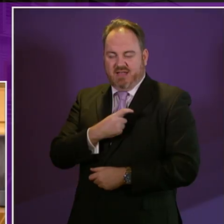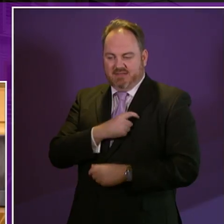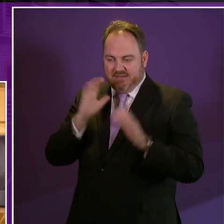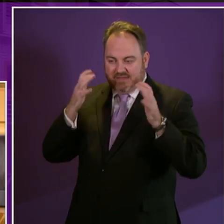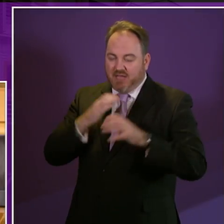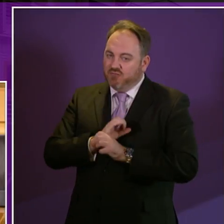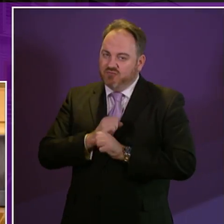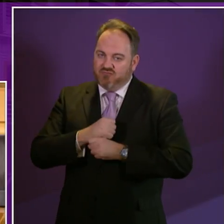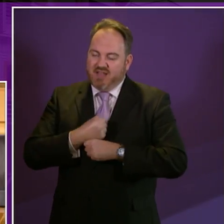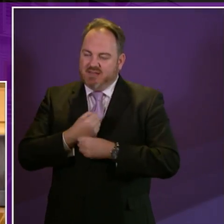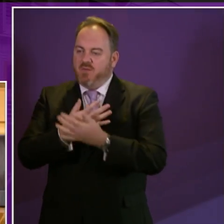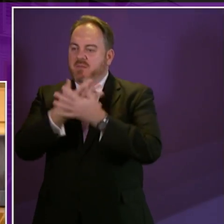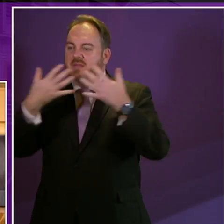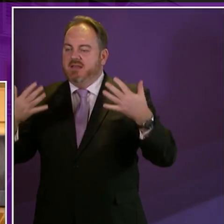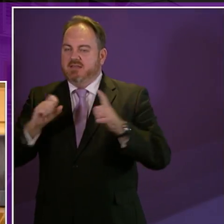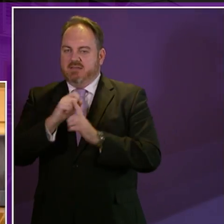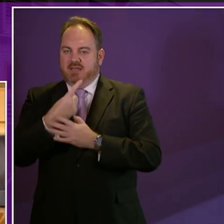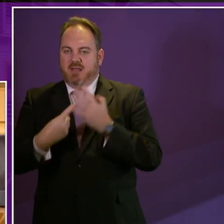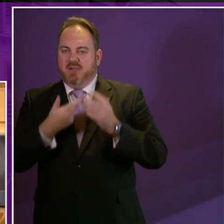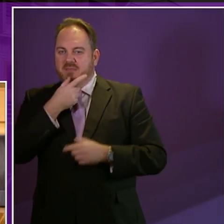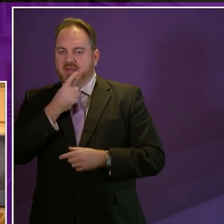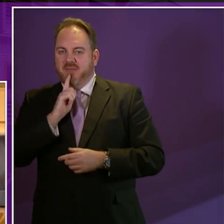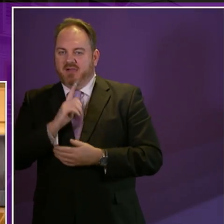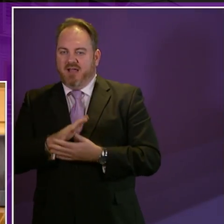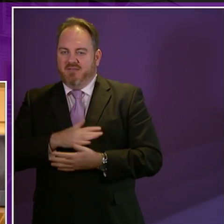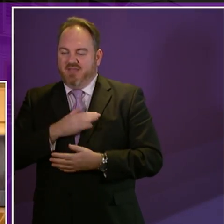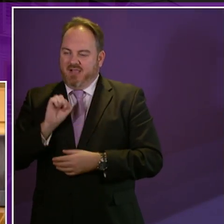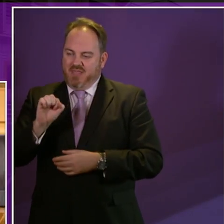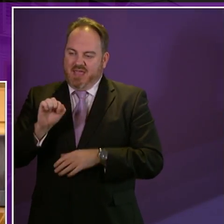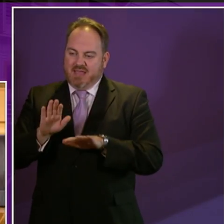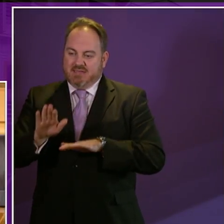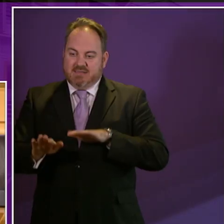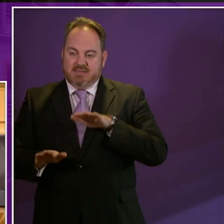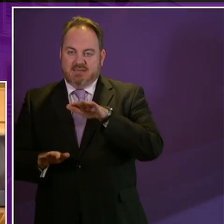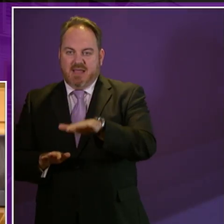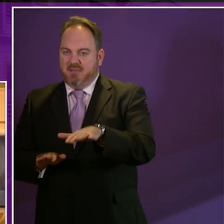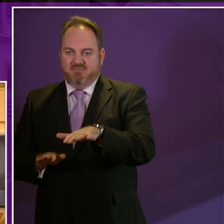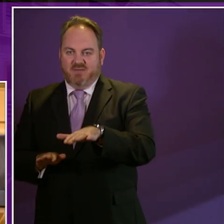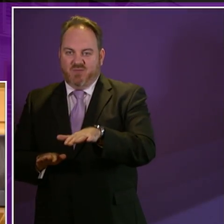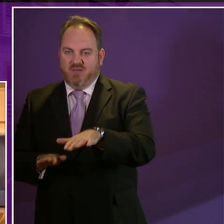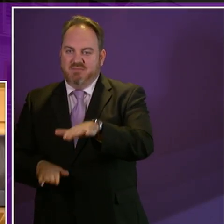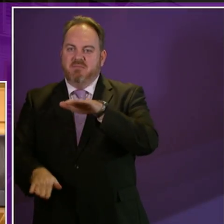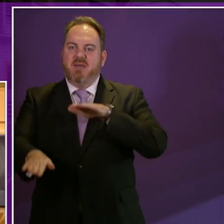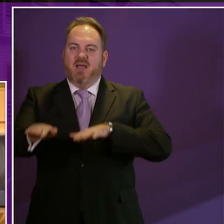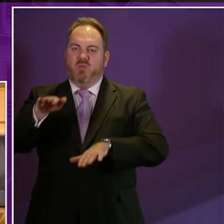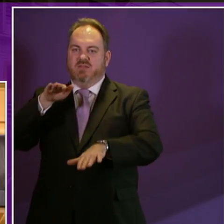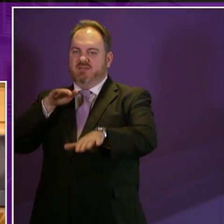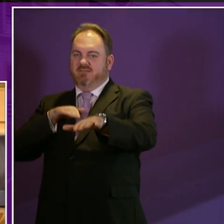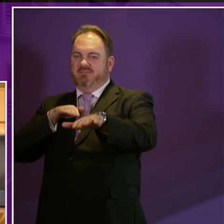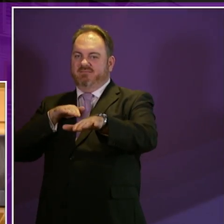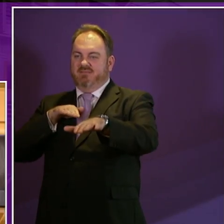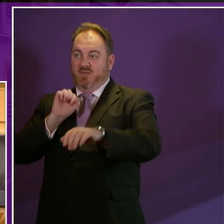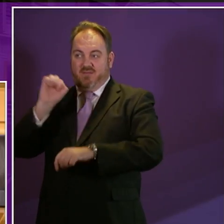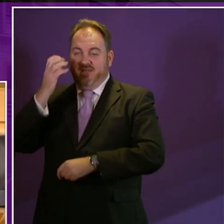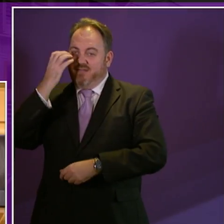stress so it is a huge backward step I believe in the times that we live in where we should